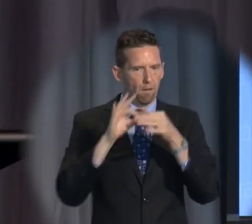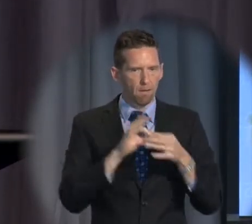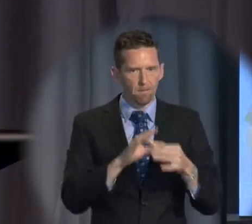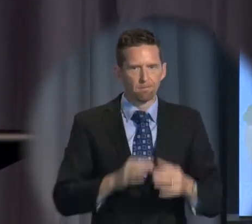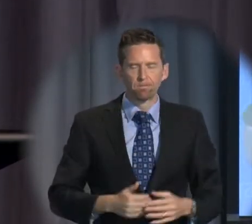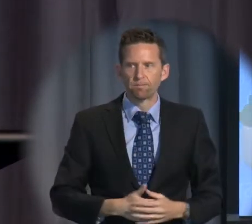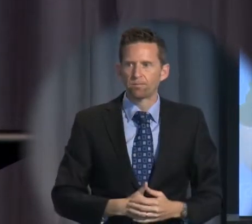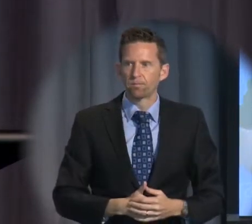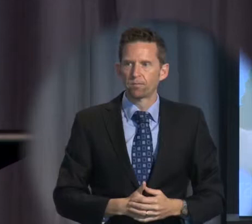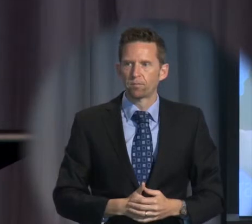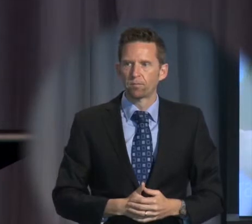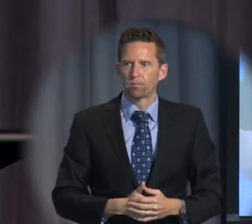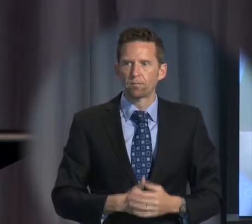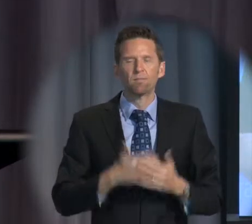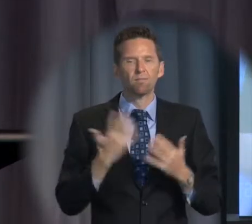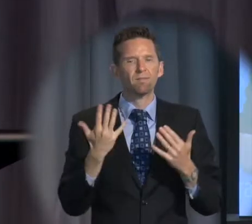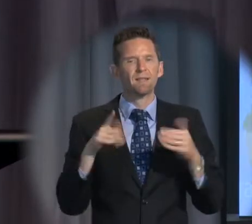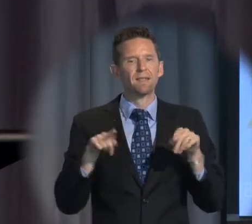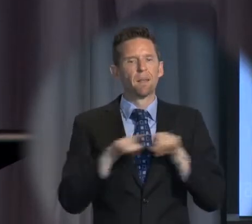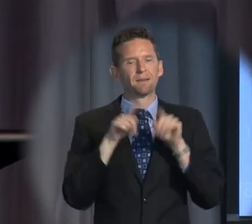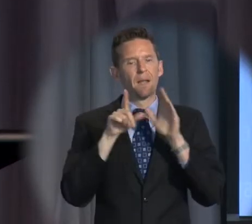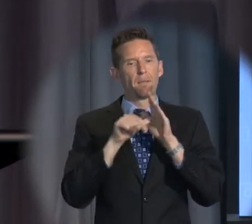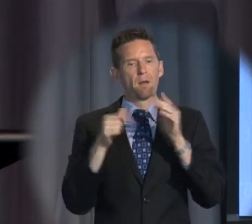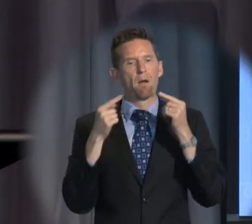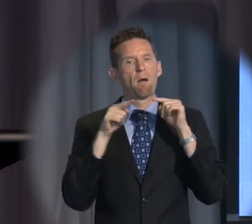But at almost exactly the same time,